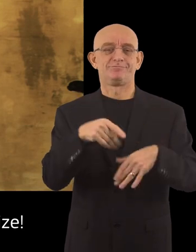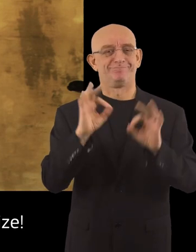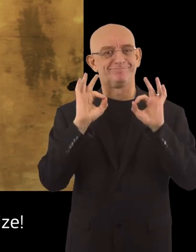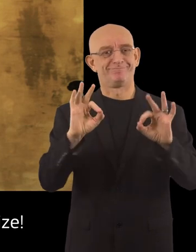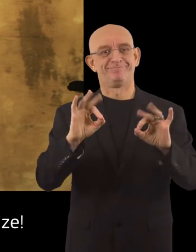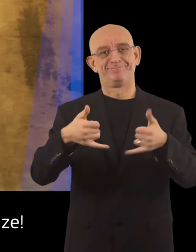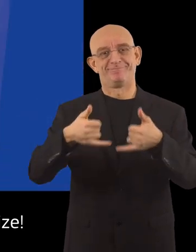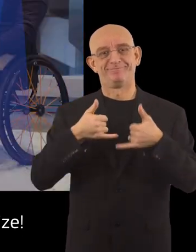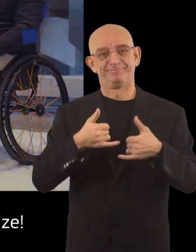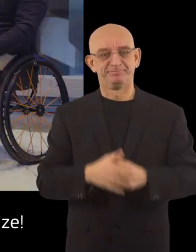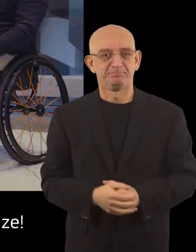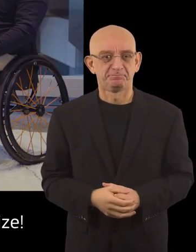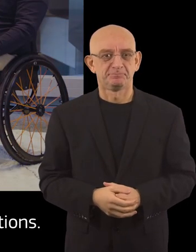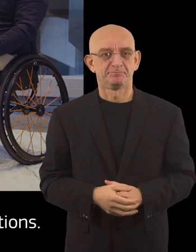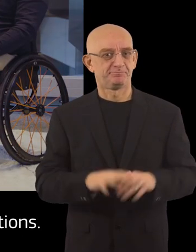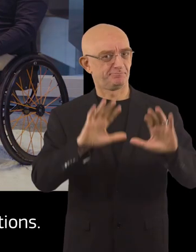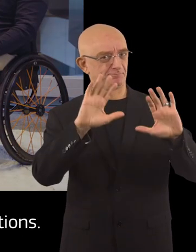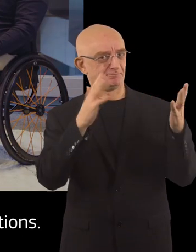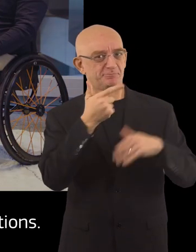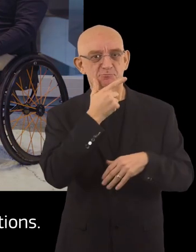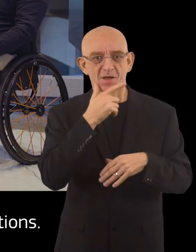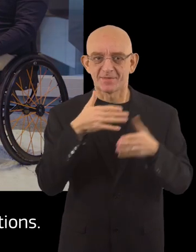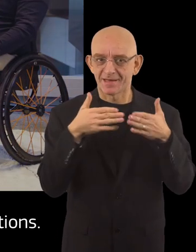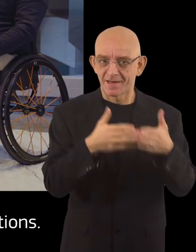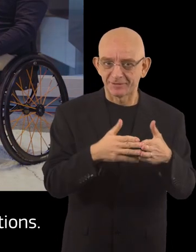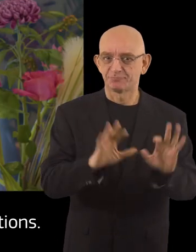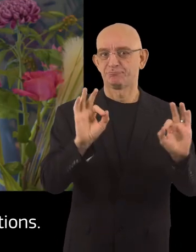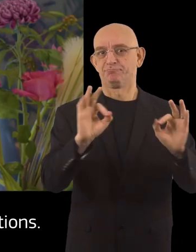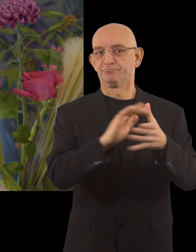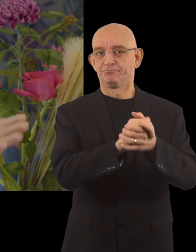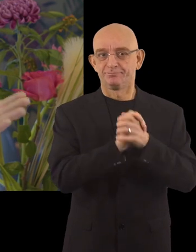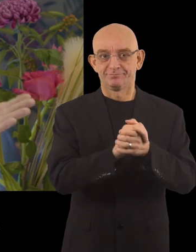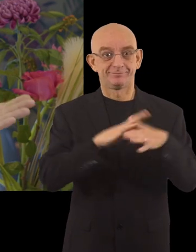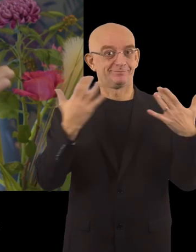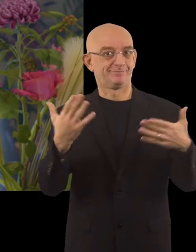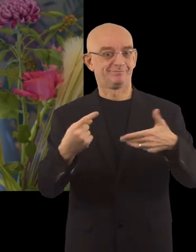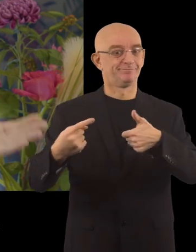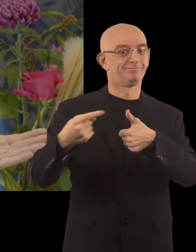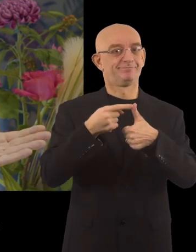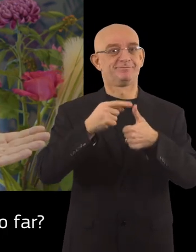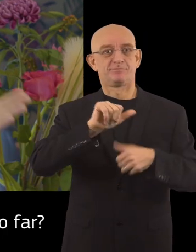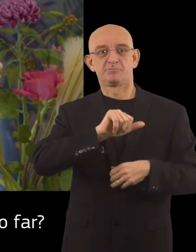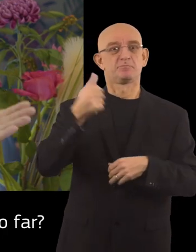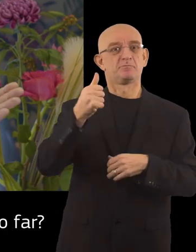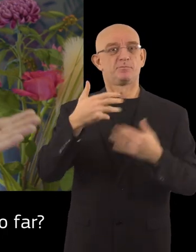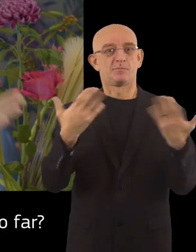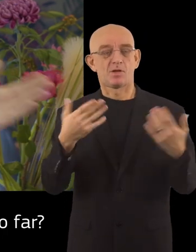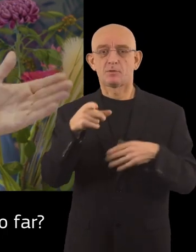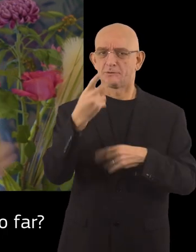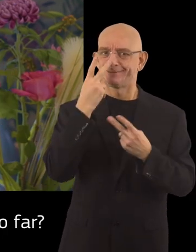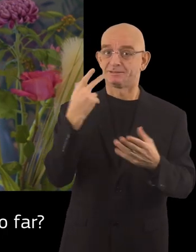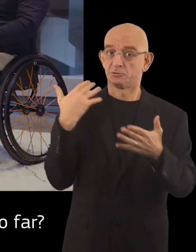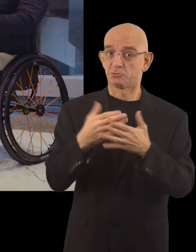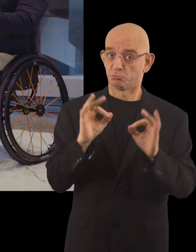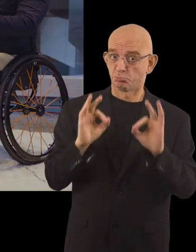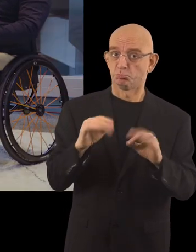Thank you for this great award. Yes. Okay. Wow. Bremerhaven again, congratulations. Nick, it's time to announce the winner. Are you impressed with what